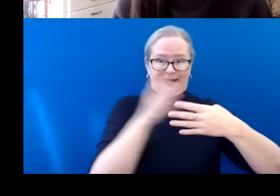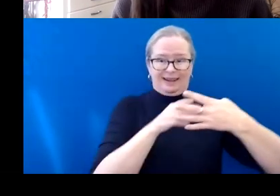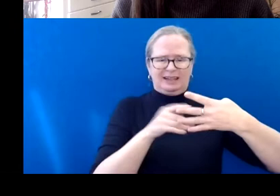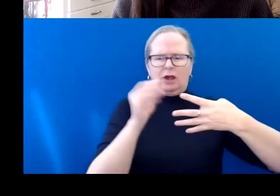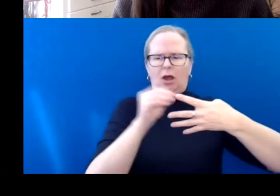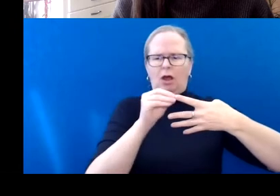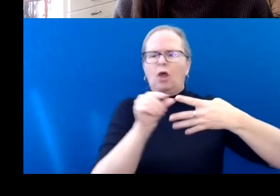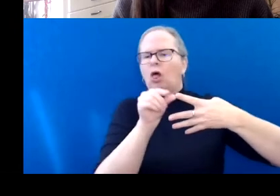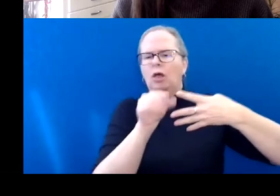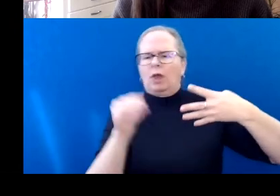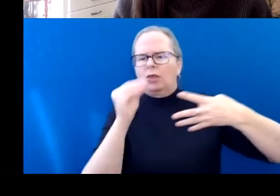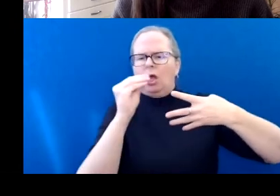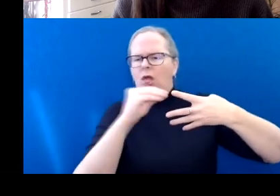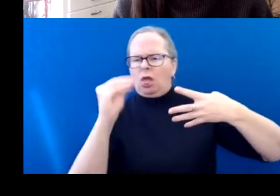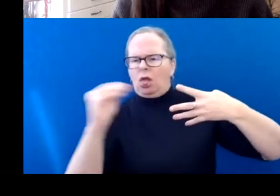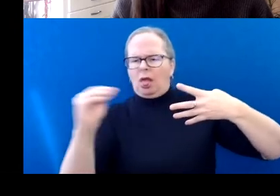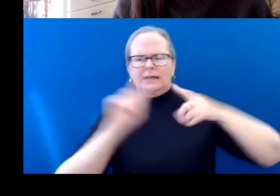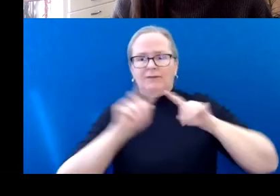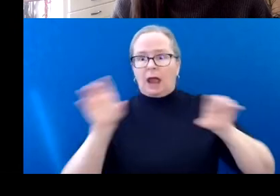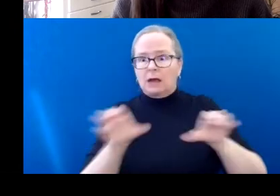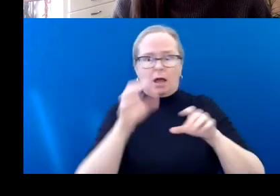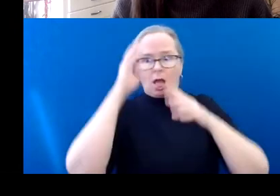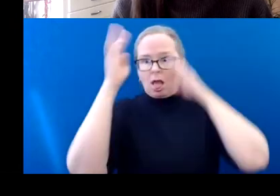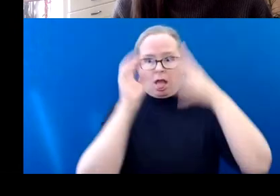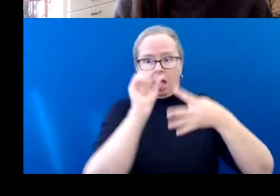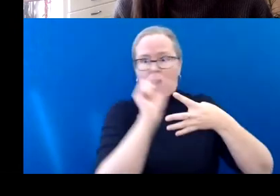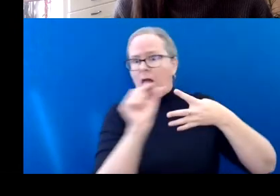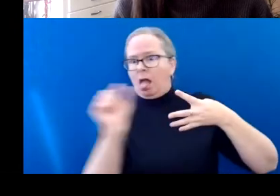one grant request, just because there might be room in the budget.